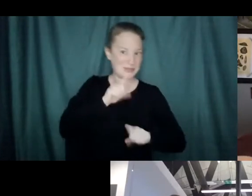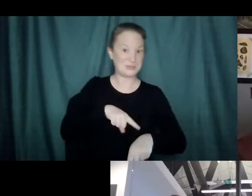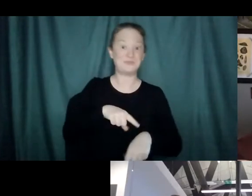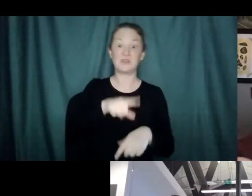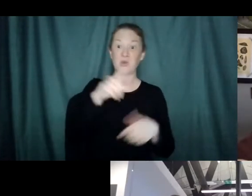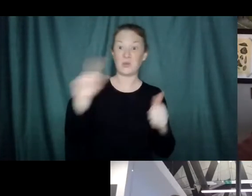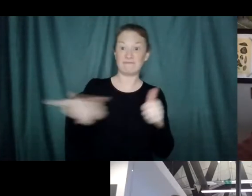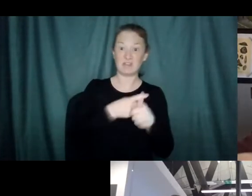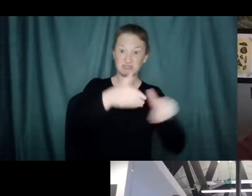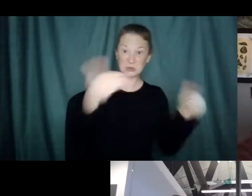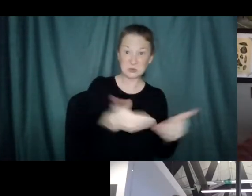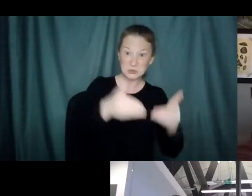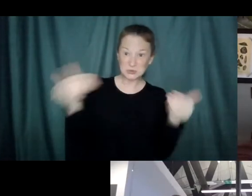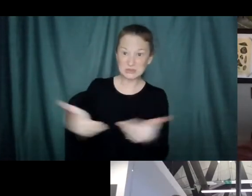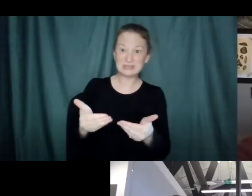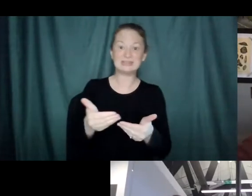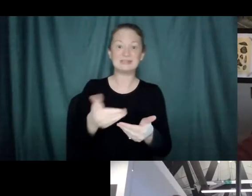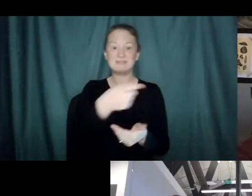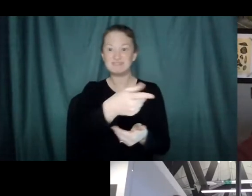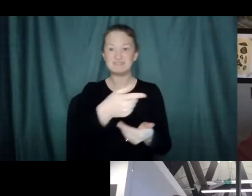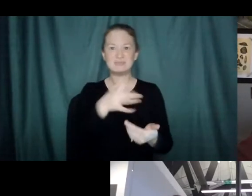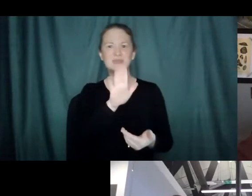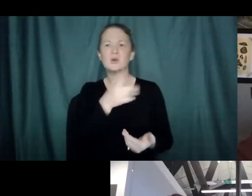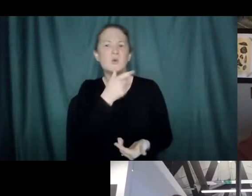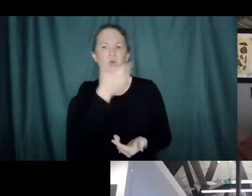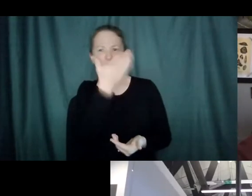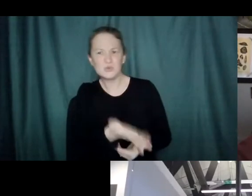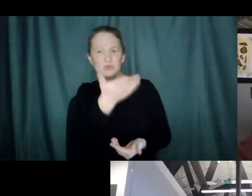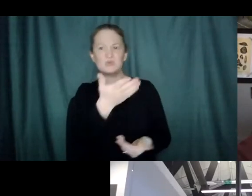to introduce yourselves, say who you are, what you do, and why you like it?